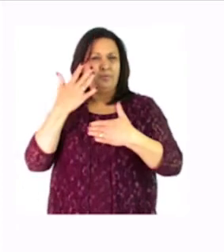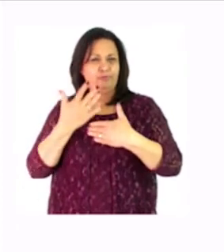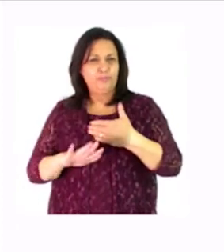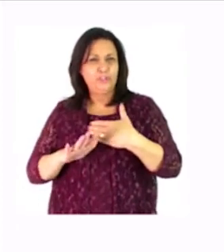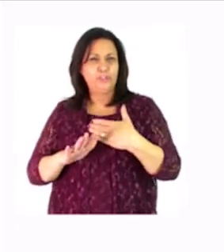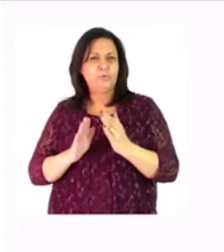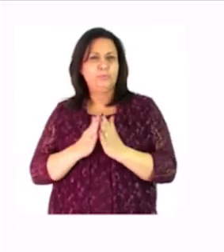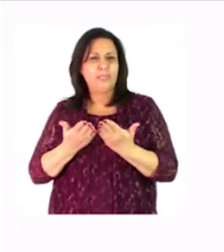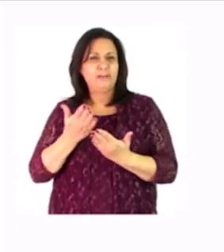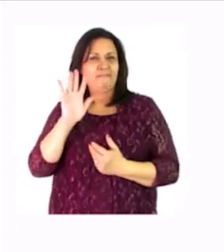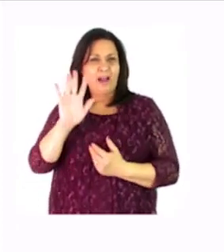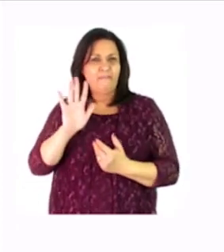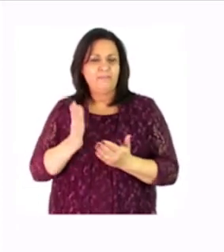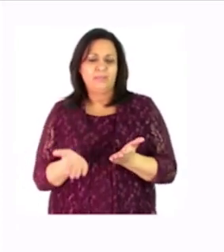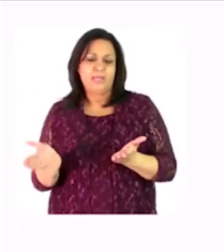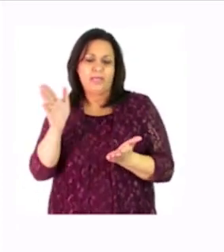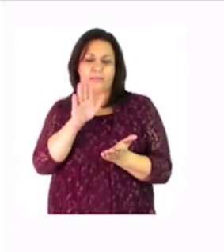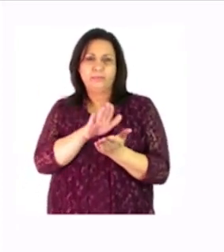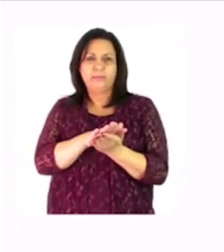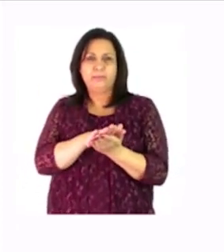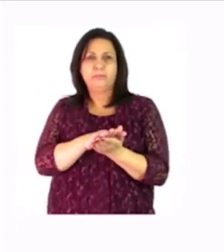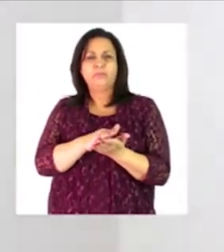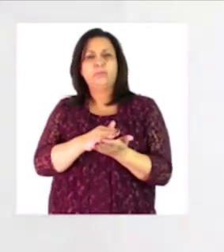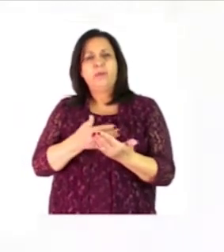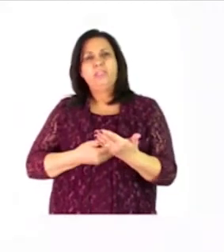let's turn to page six